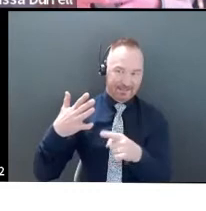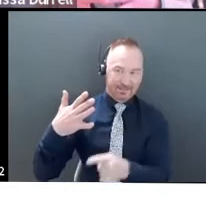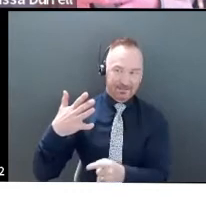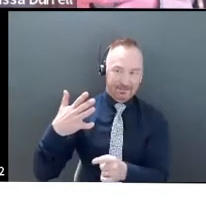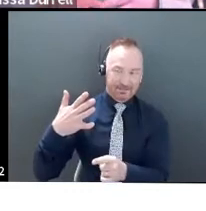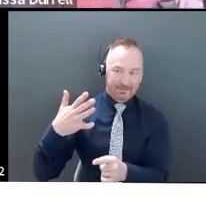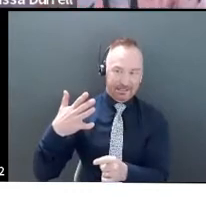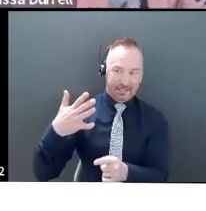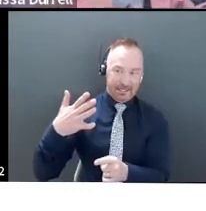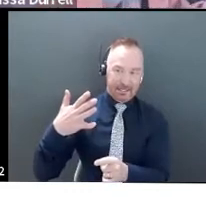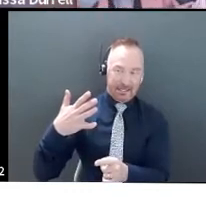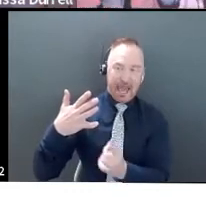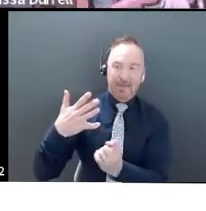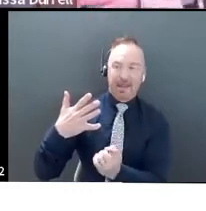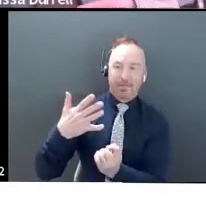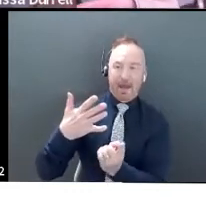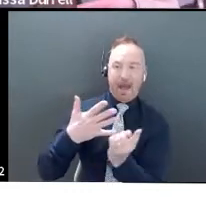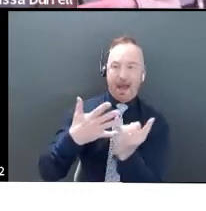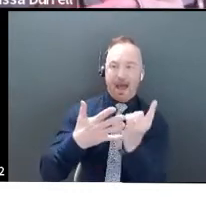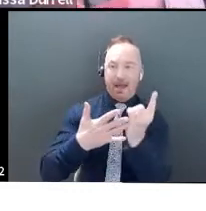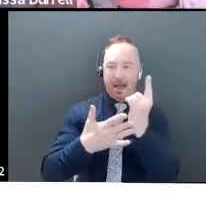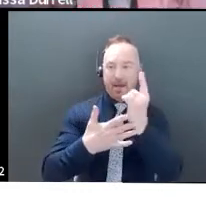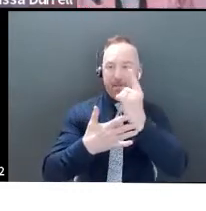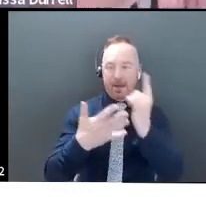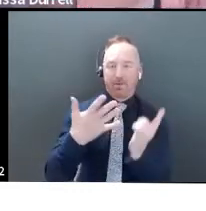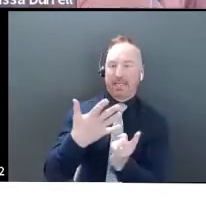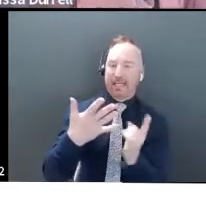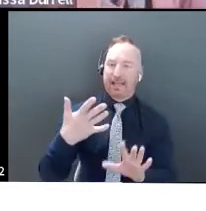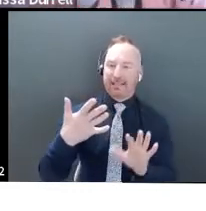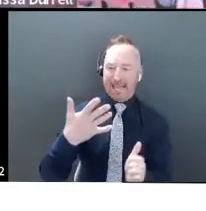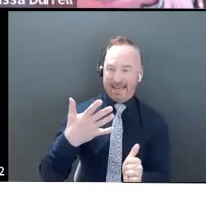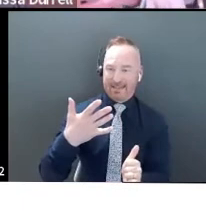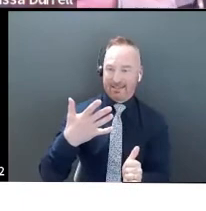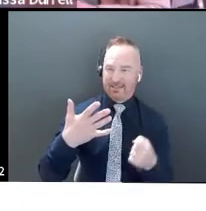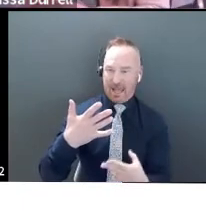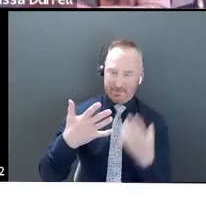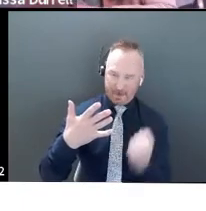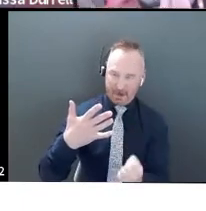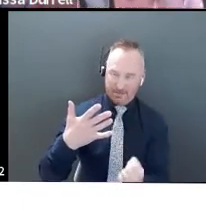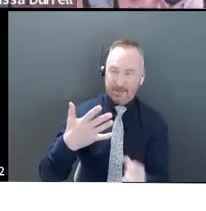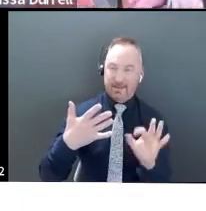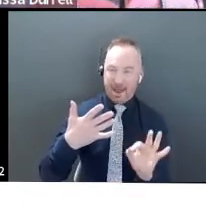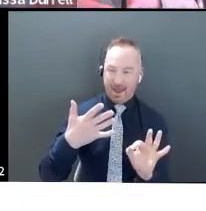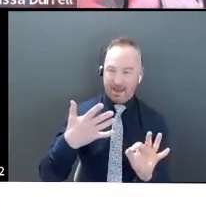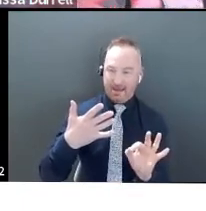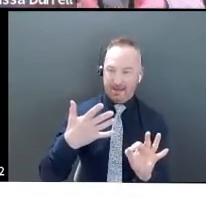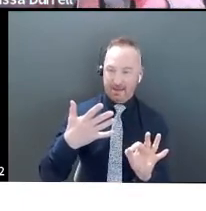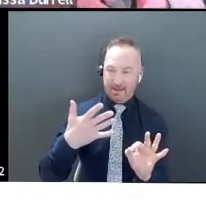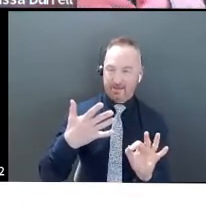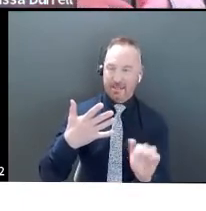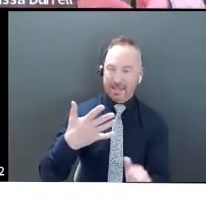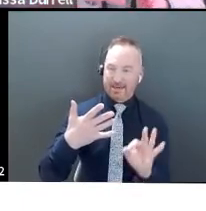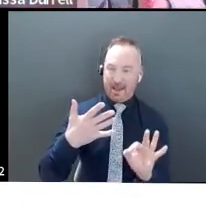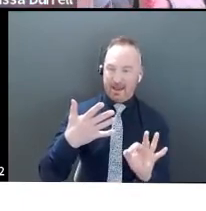slide, 10th slide. Then I'll memorize my ninth and my 10th slide. Then I memorize my eighth, my ninth, my 10th. You get how this works.